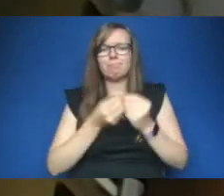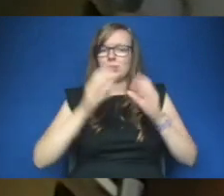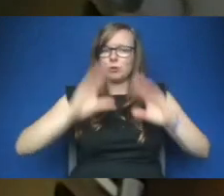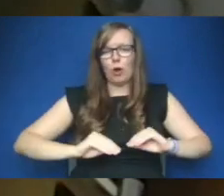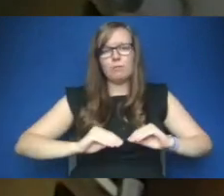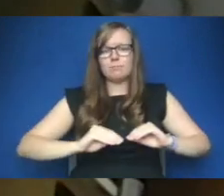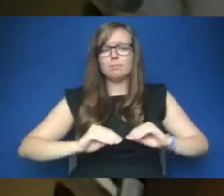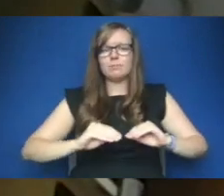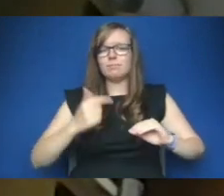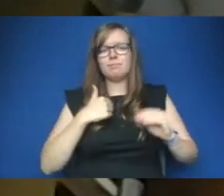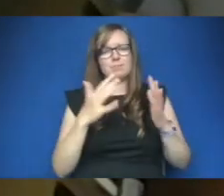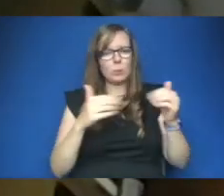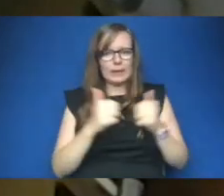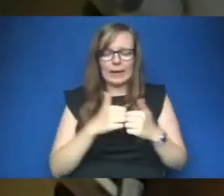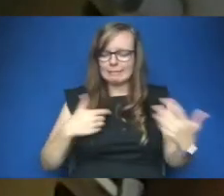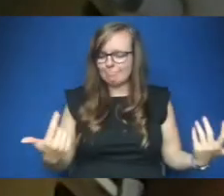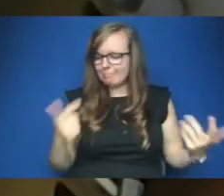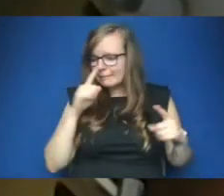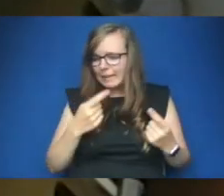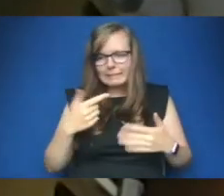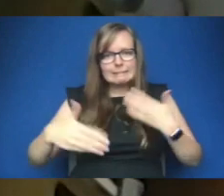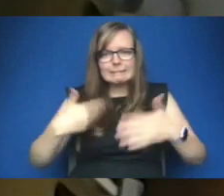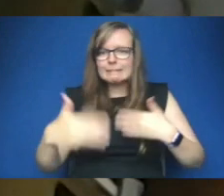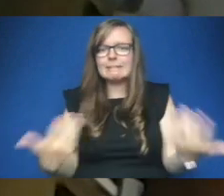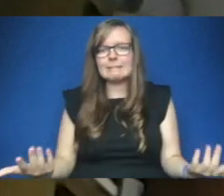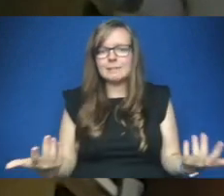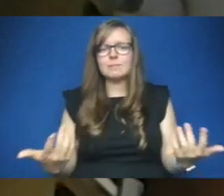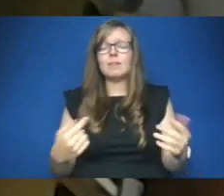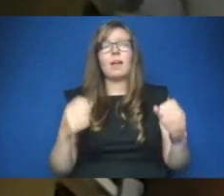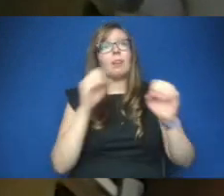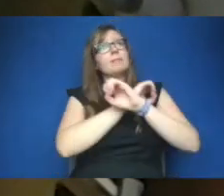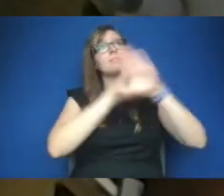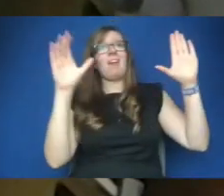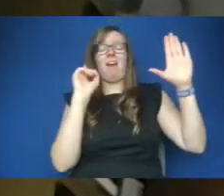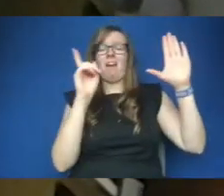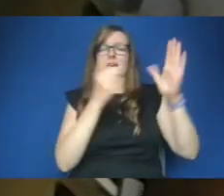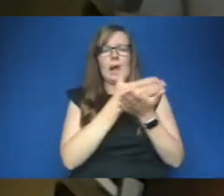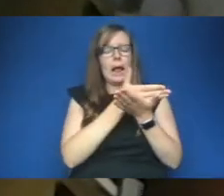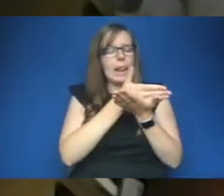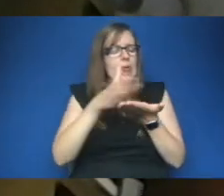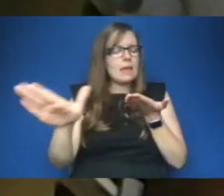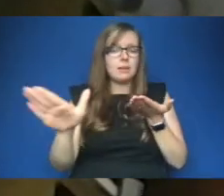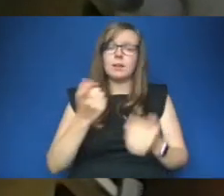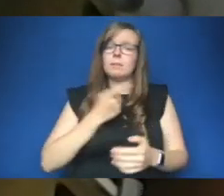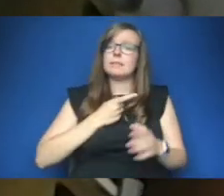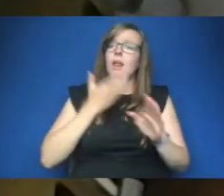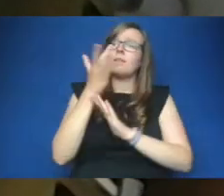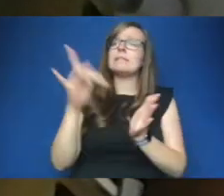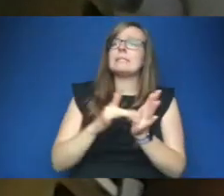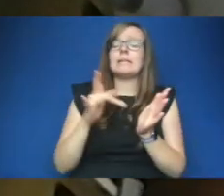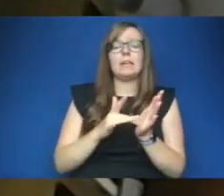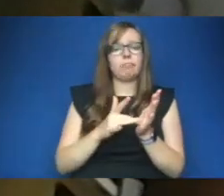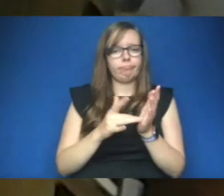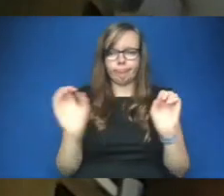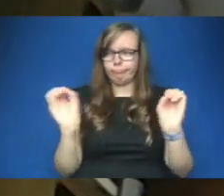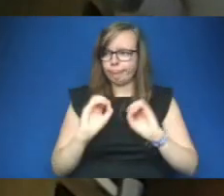been able to work it out for me yet the sky is clearer for us and i've not been in a city for three months but i'm told in the cities